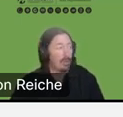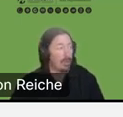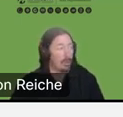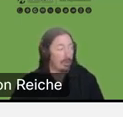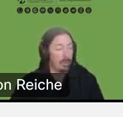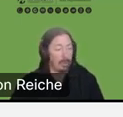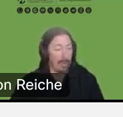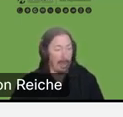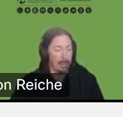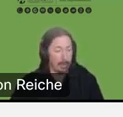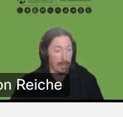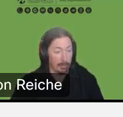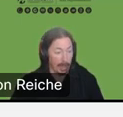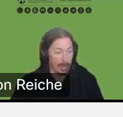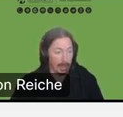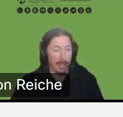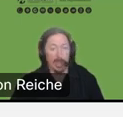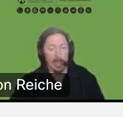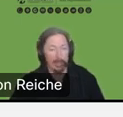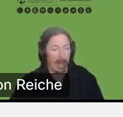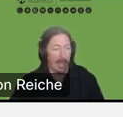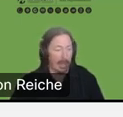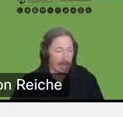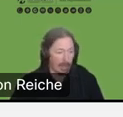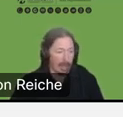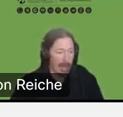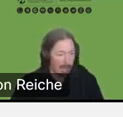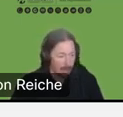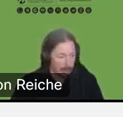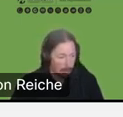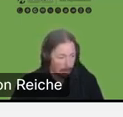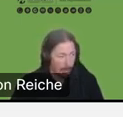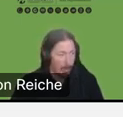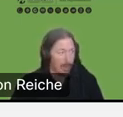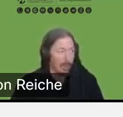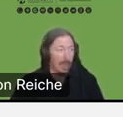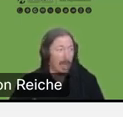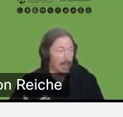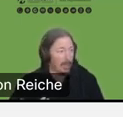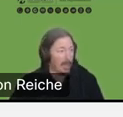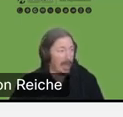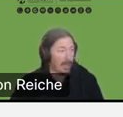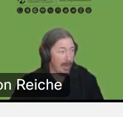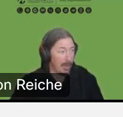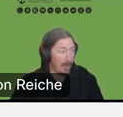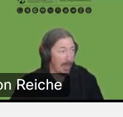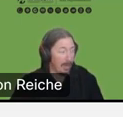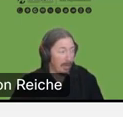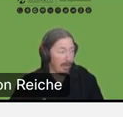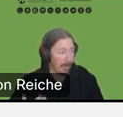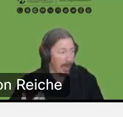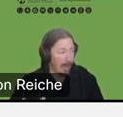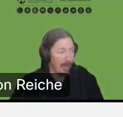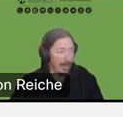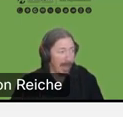would you do that? Do something if you had lost access to your arm for whatever reason? And so they say the same thing, like